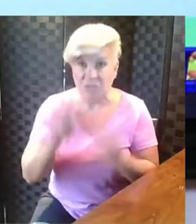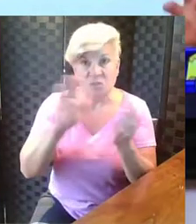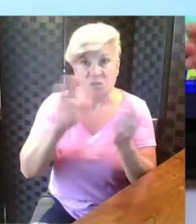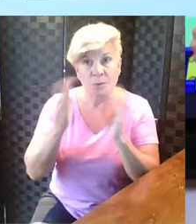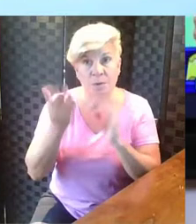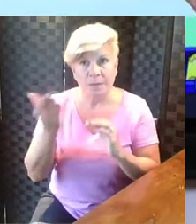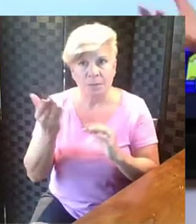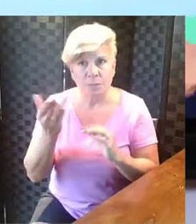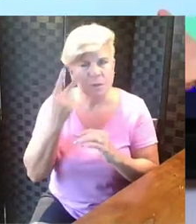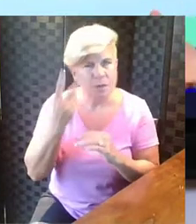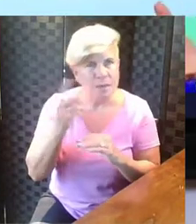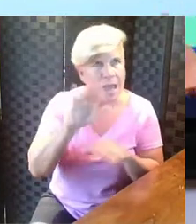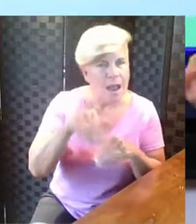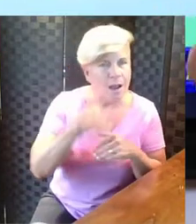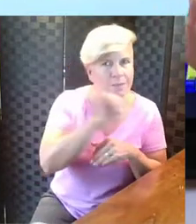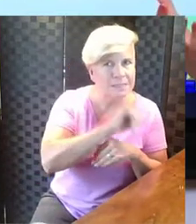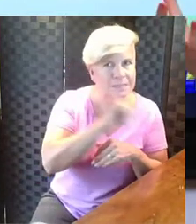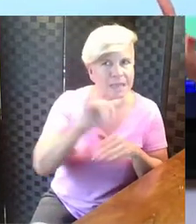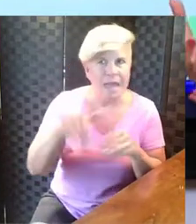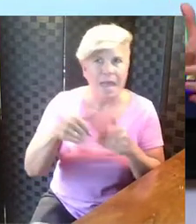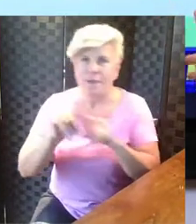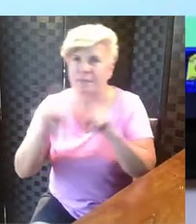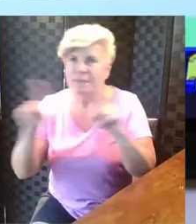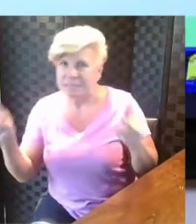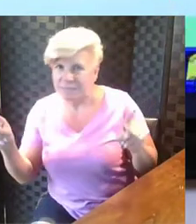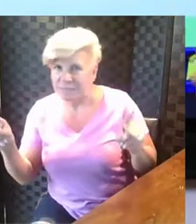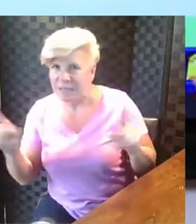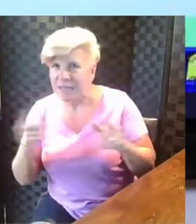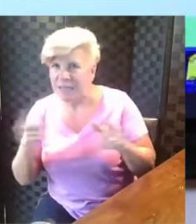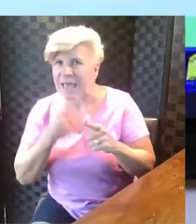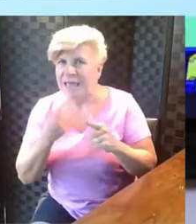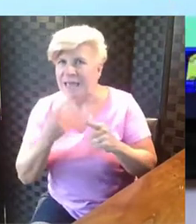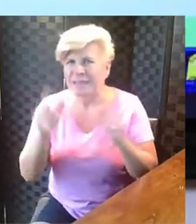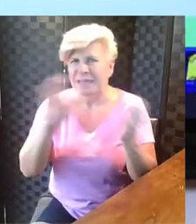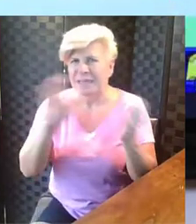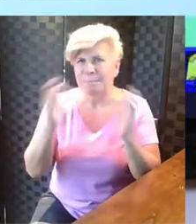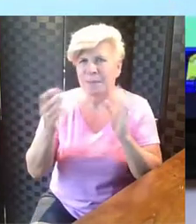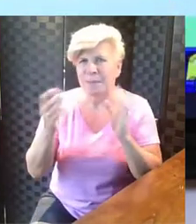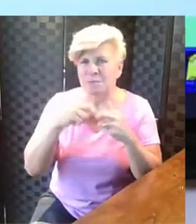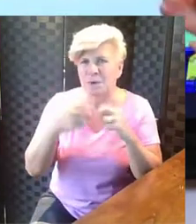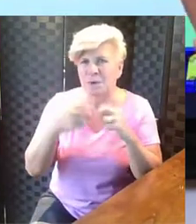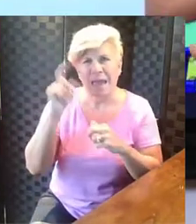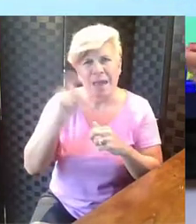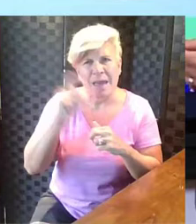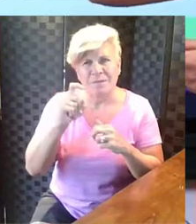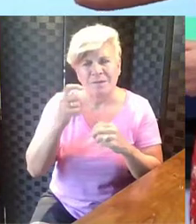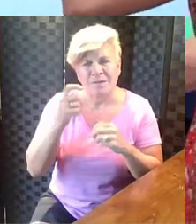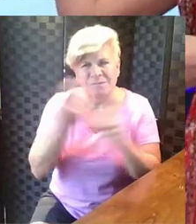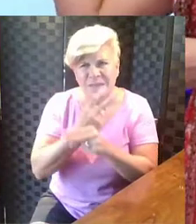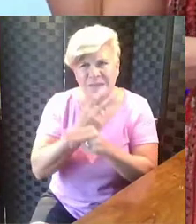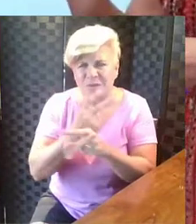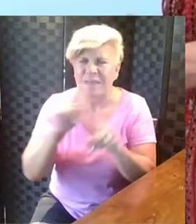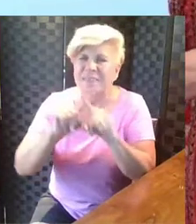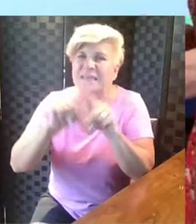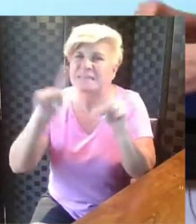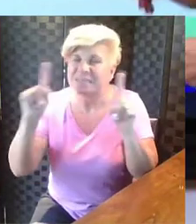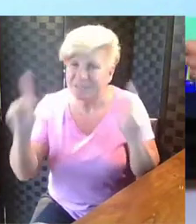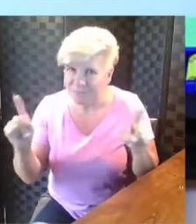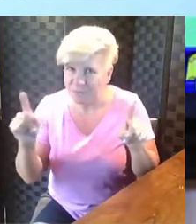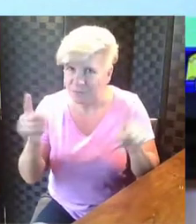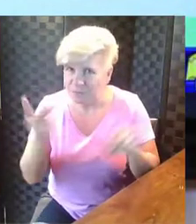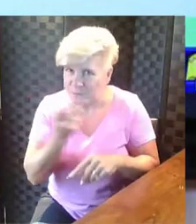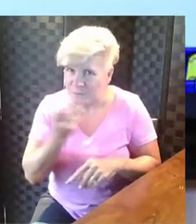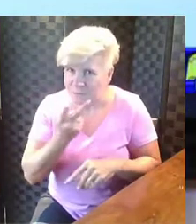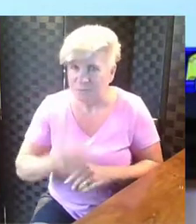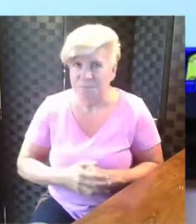compare things, we just look at how they're the same and how they're different. And then in comparison problems, we're going to have to find that difference between the